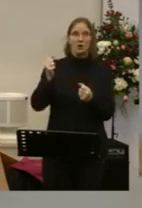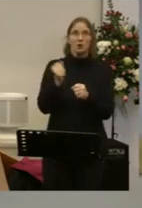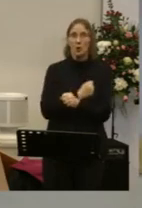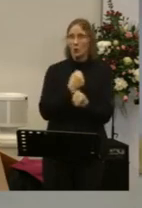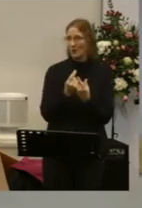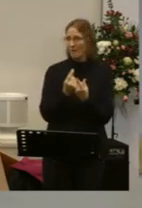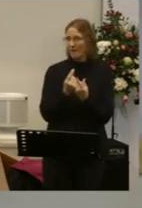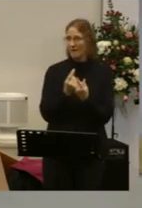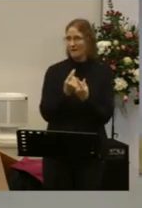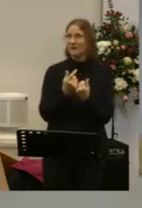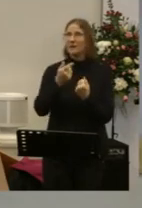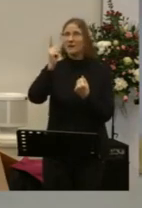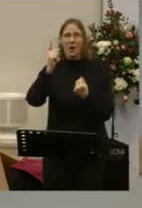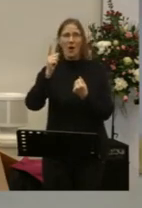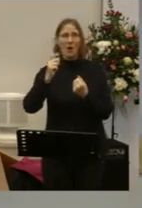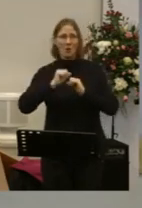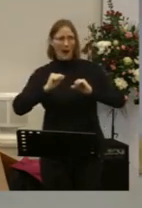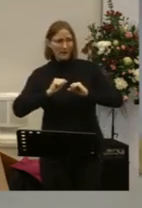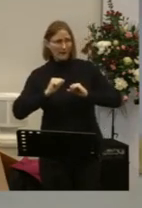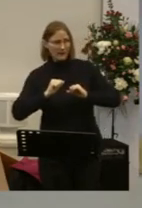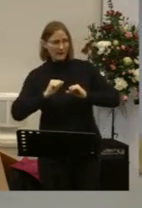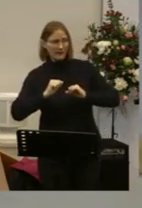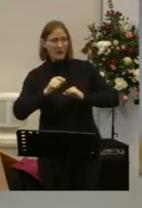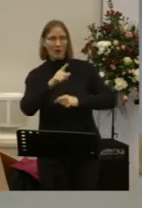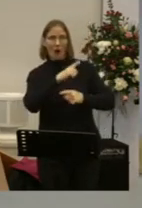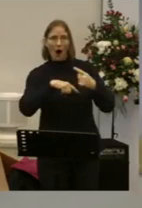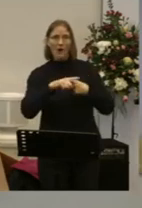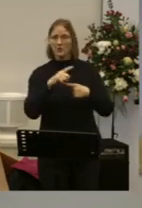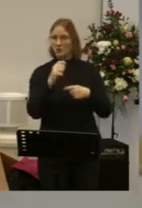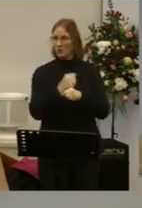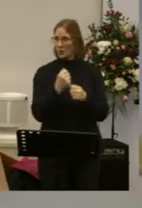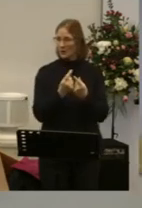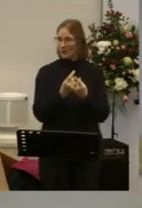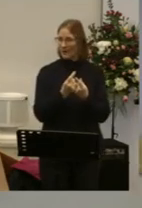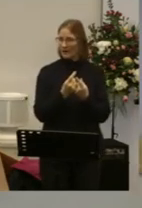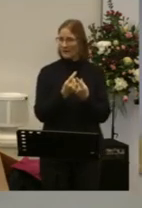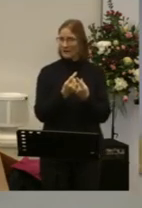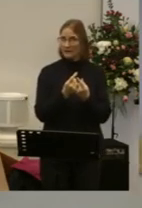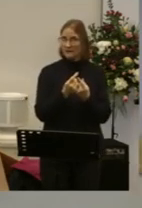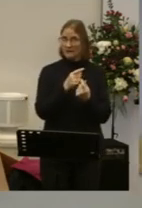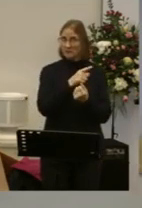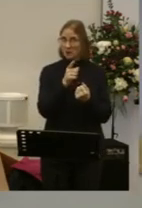He's waiting for you and I To fulfil the reason that he has placed us here And how are you doing with that?